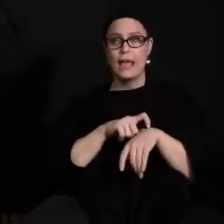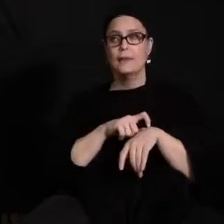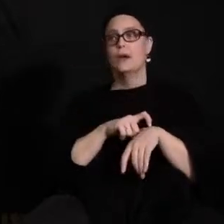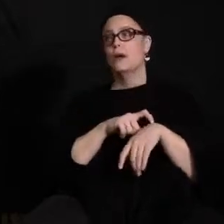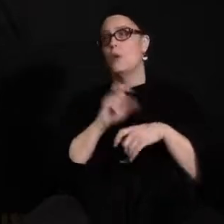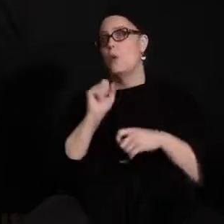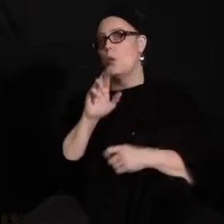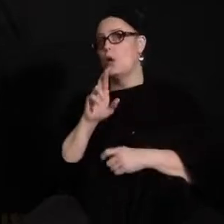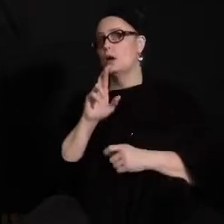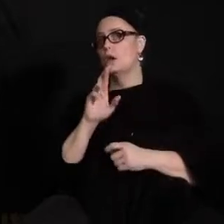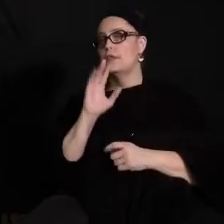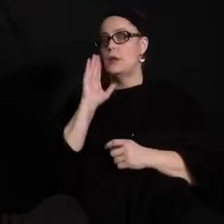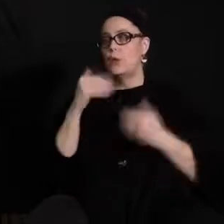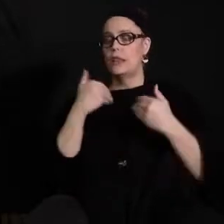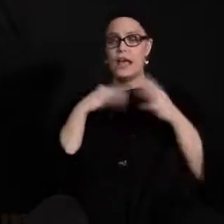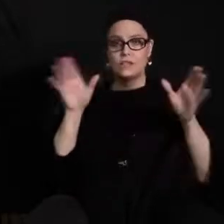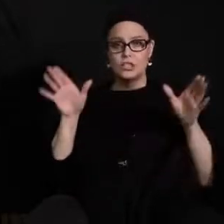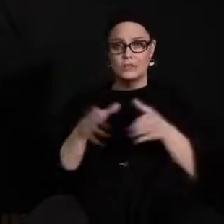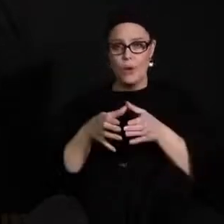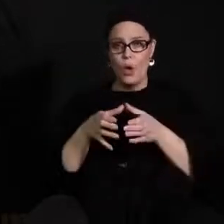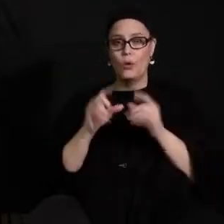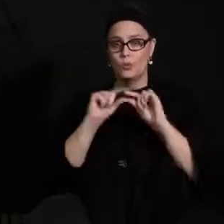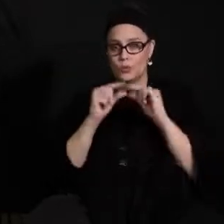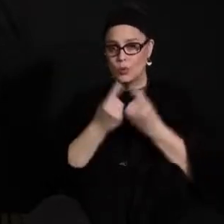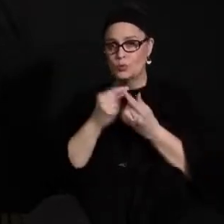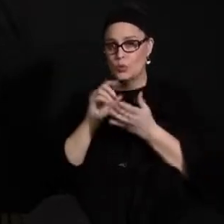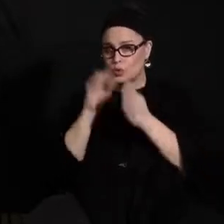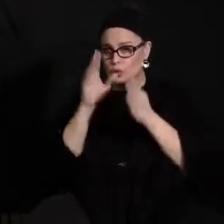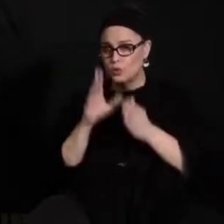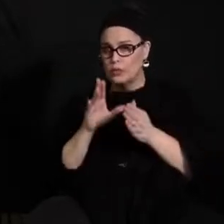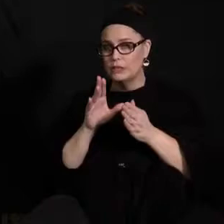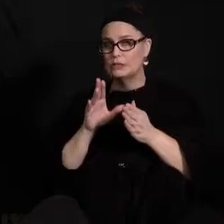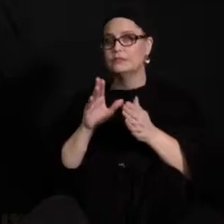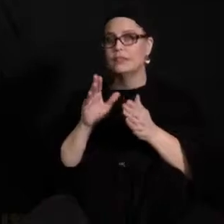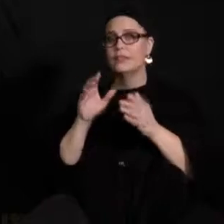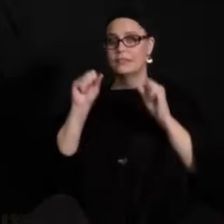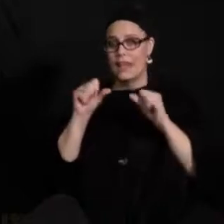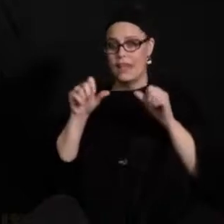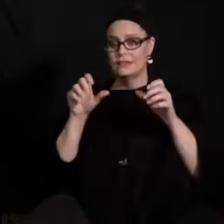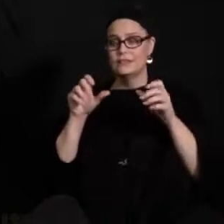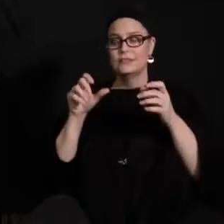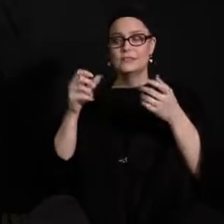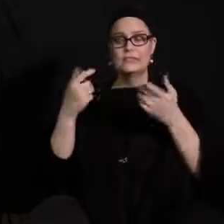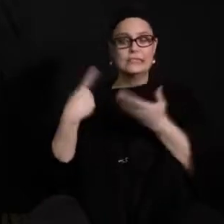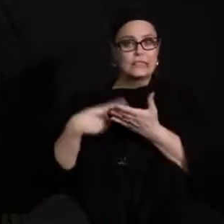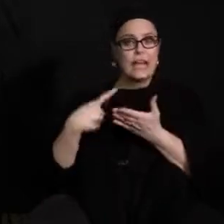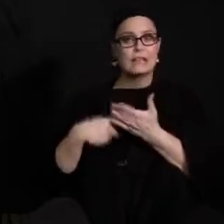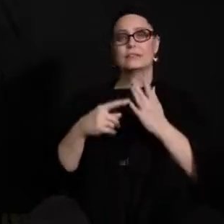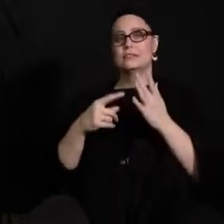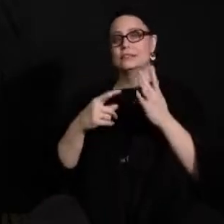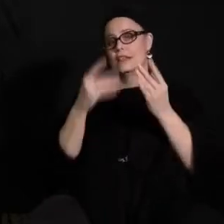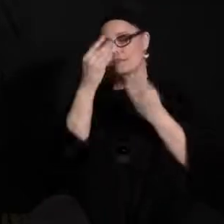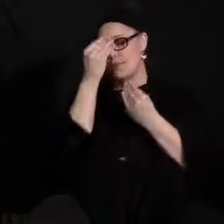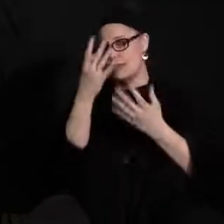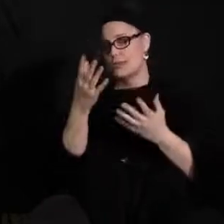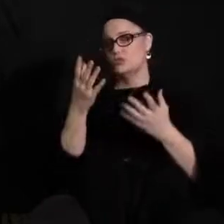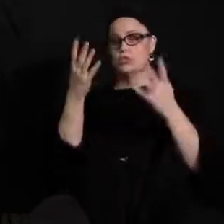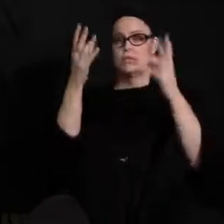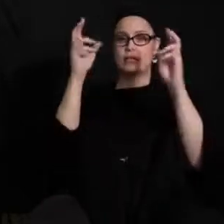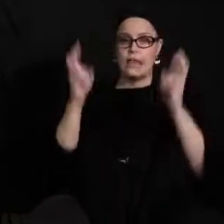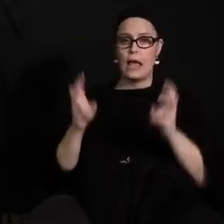are students getting together more frequently to discuss the information and the topics. And so